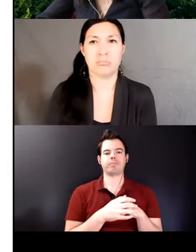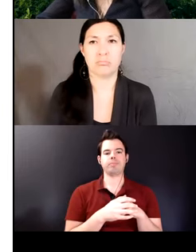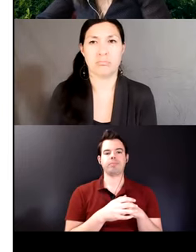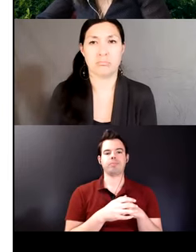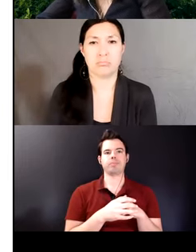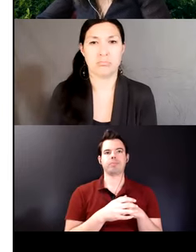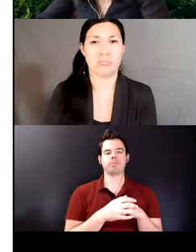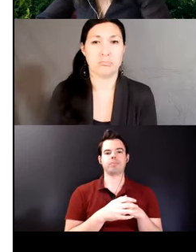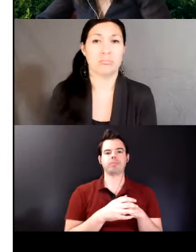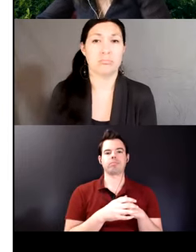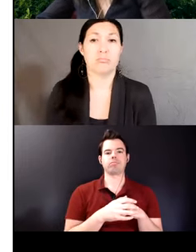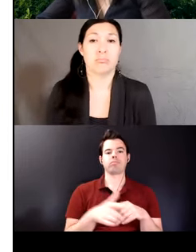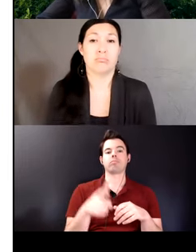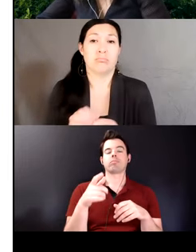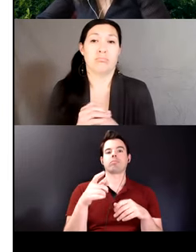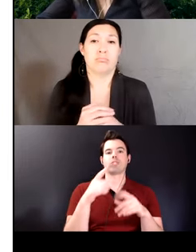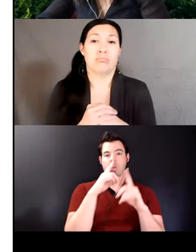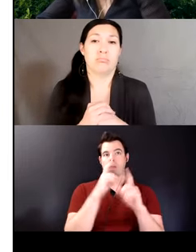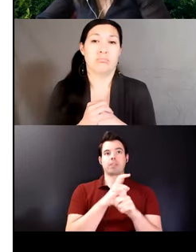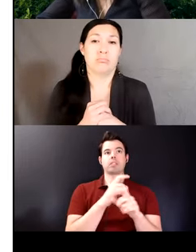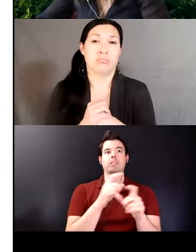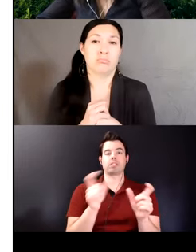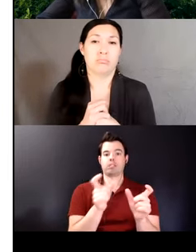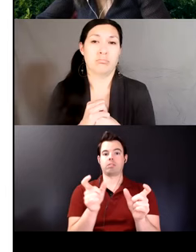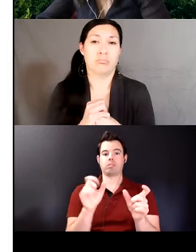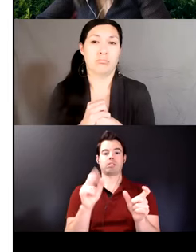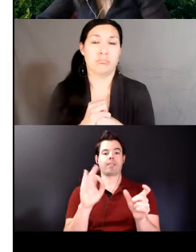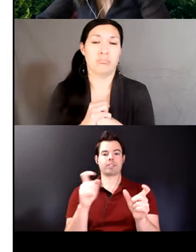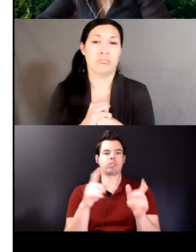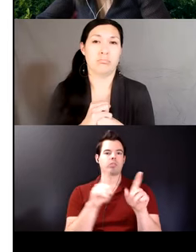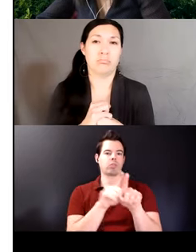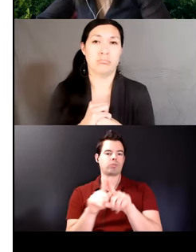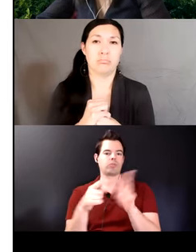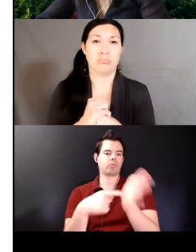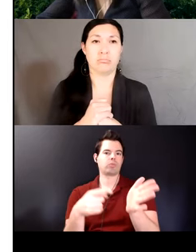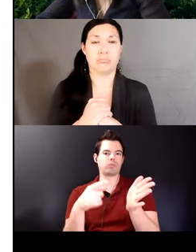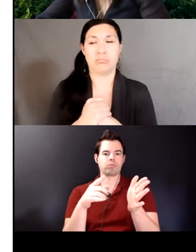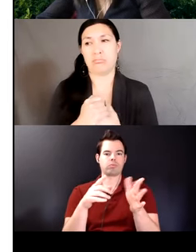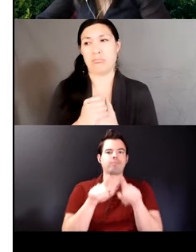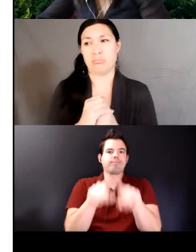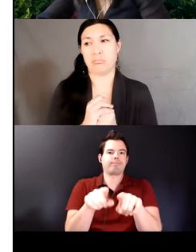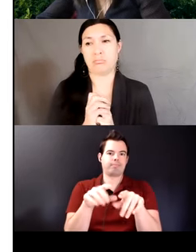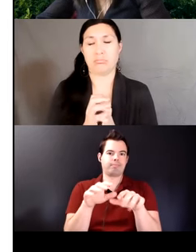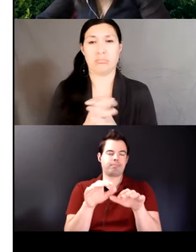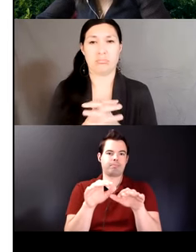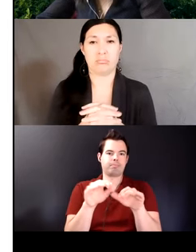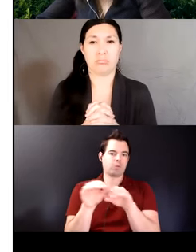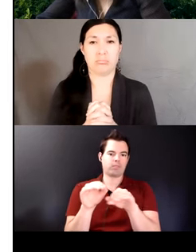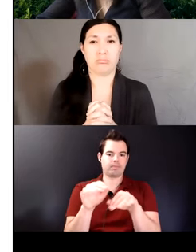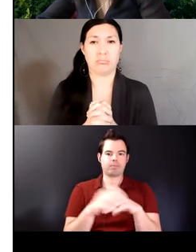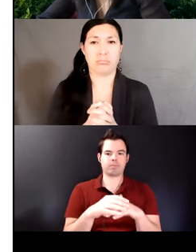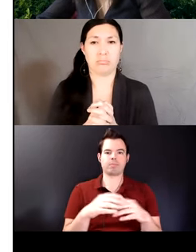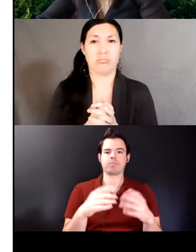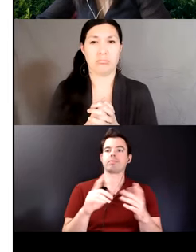the complex suffix also triggers two types of concurrent motion the first one means take the possessed object while